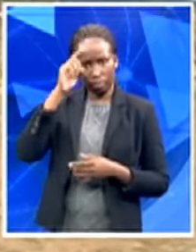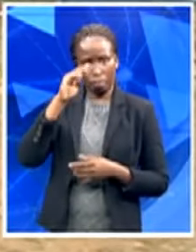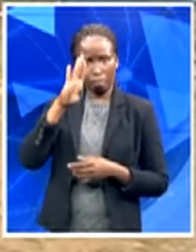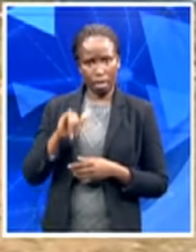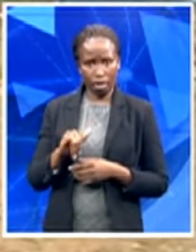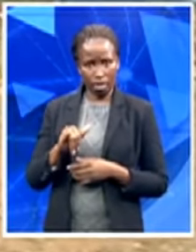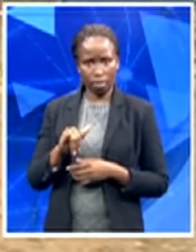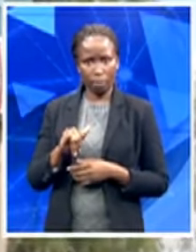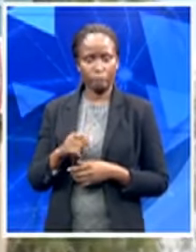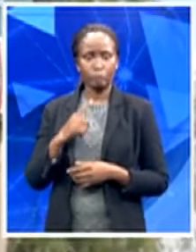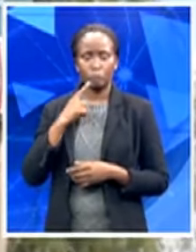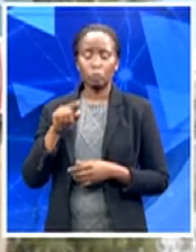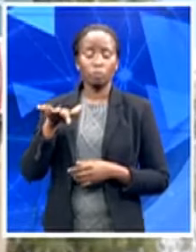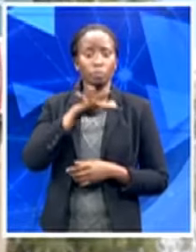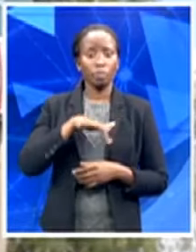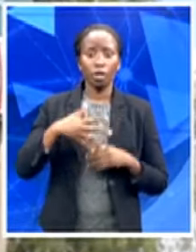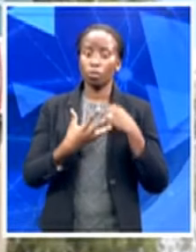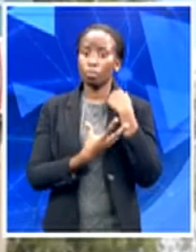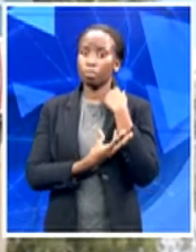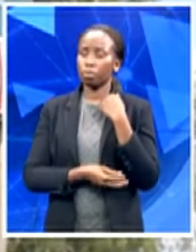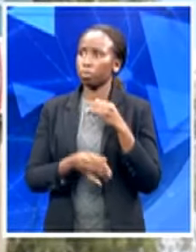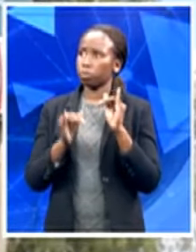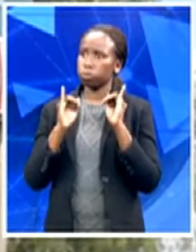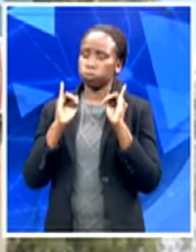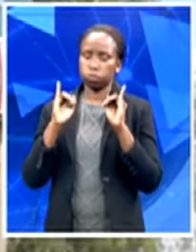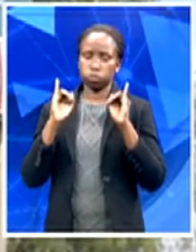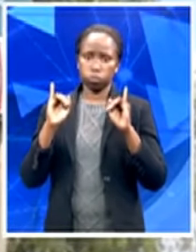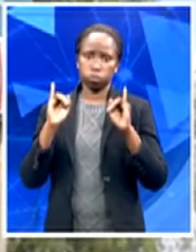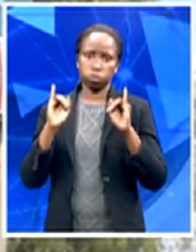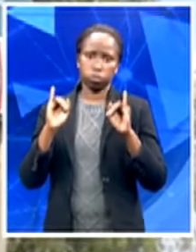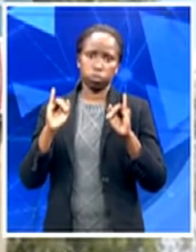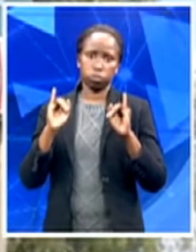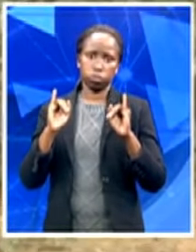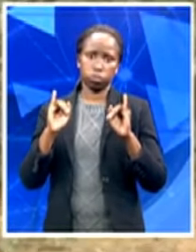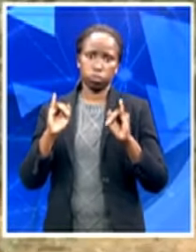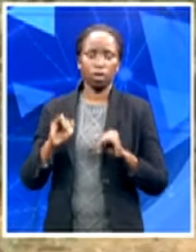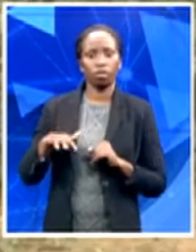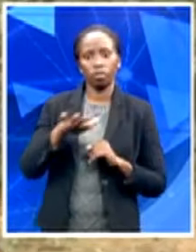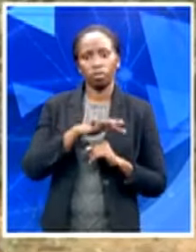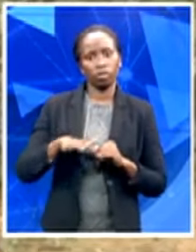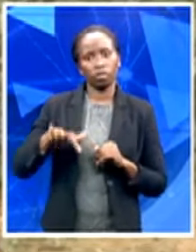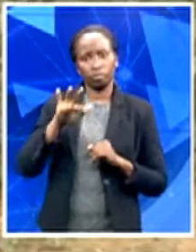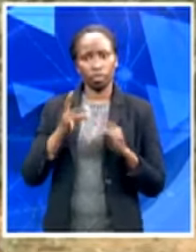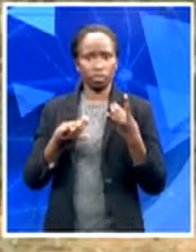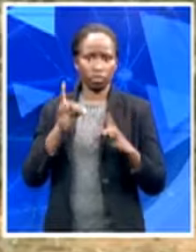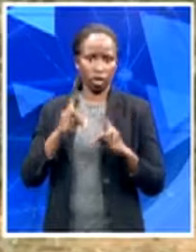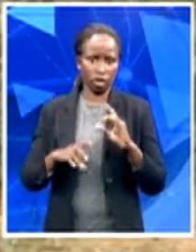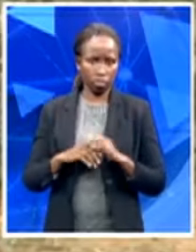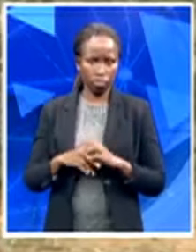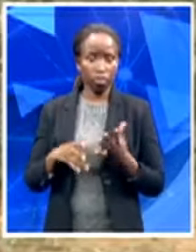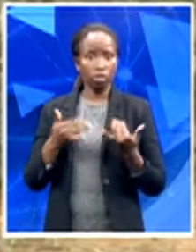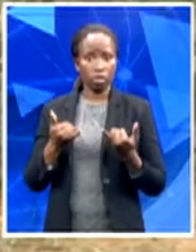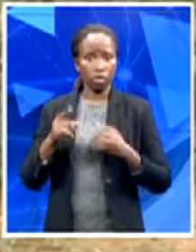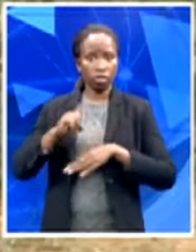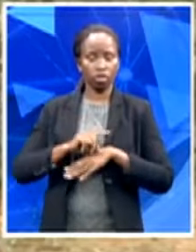hits you the moment you turn off the N10 into town. It's midday and the 32-year-old Colin Blow